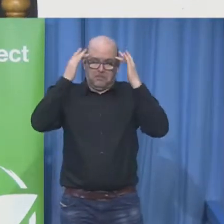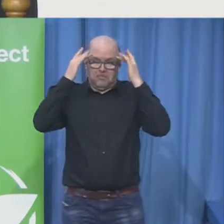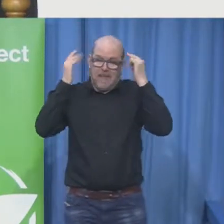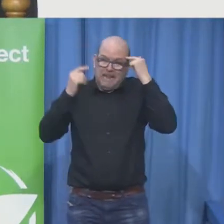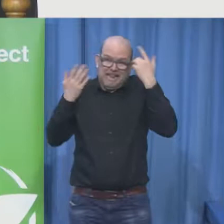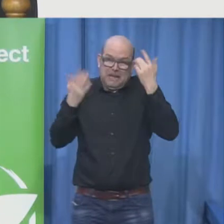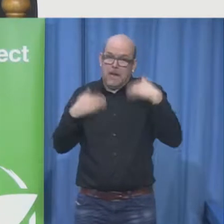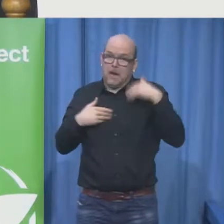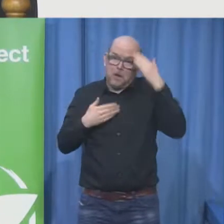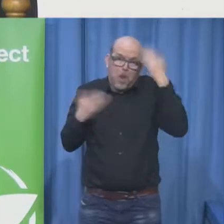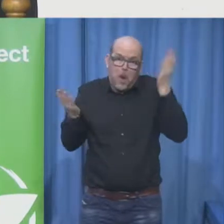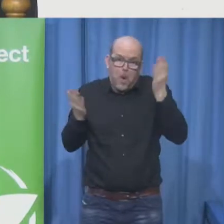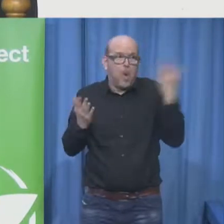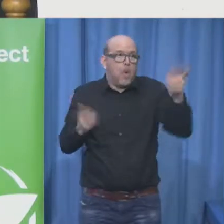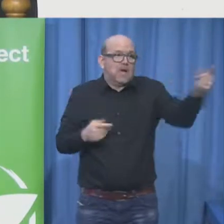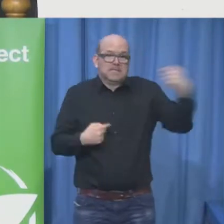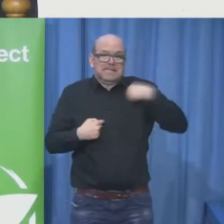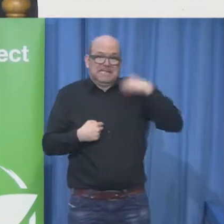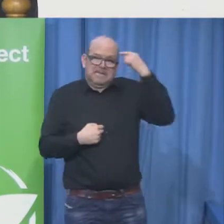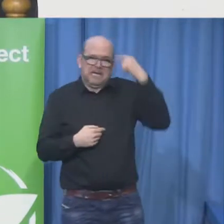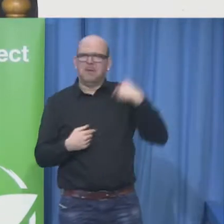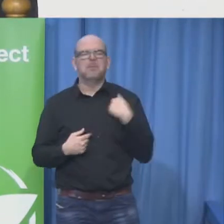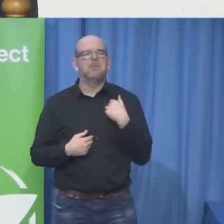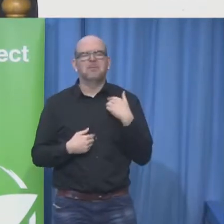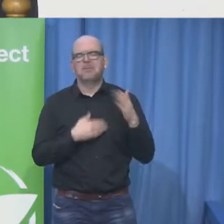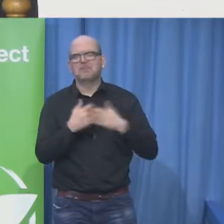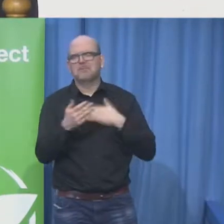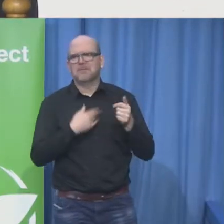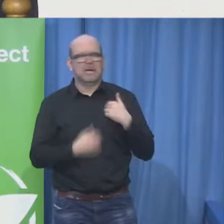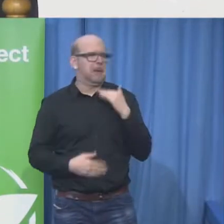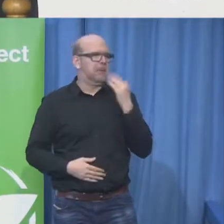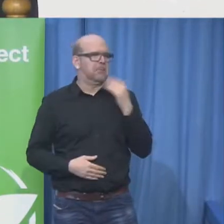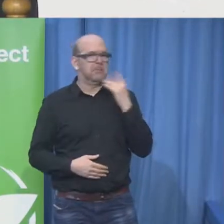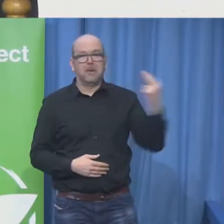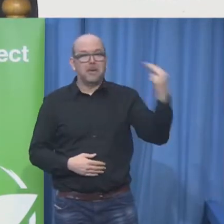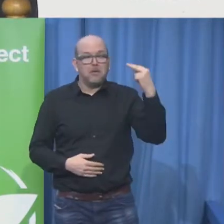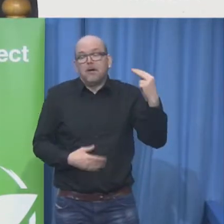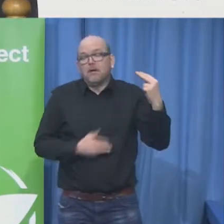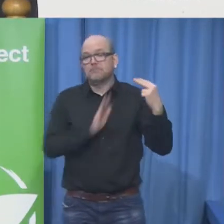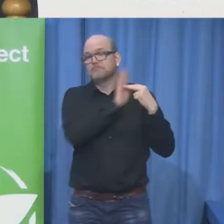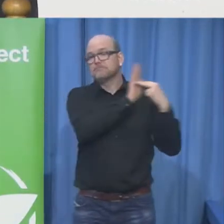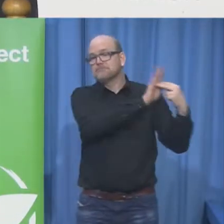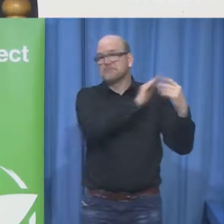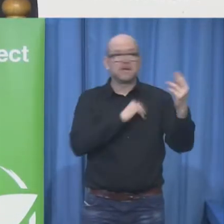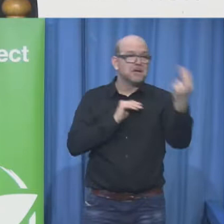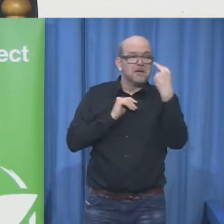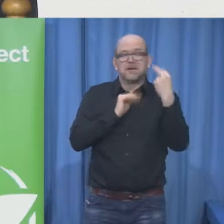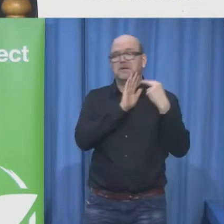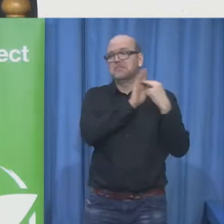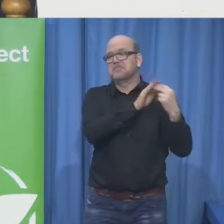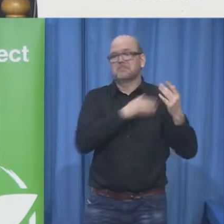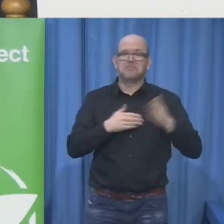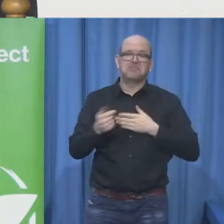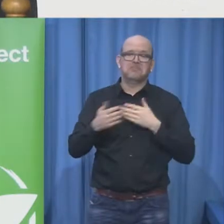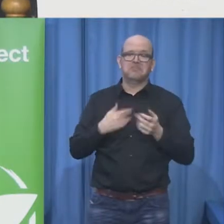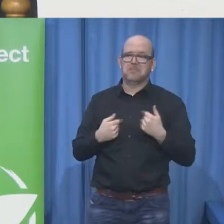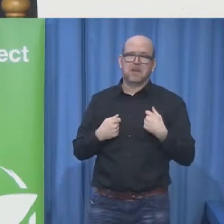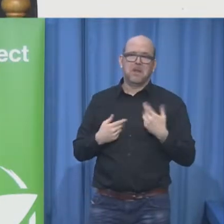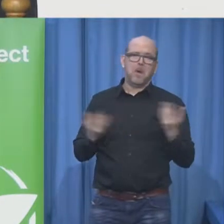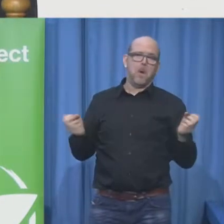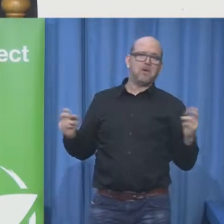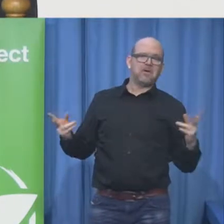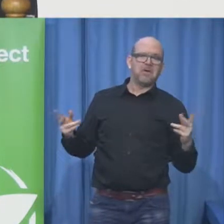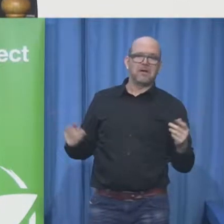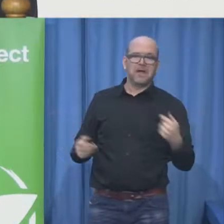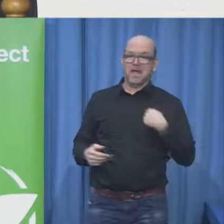give any thought to me at all so that's a bit confusing back to that it's not artistic it's